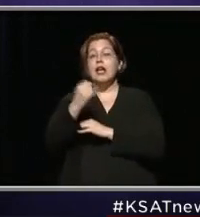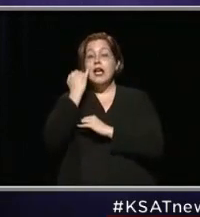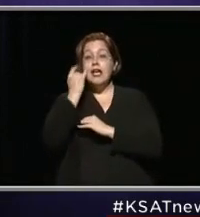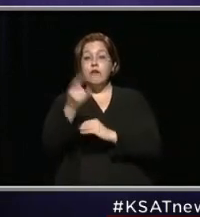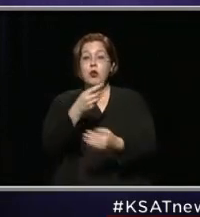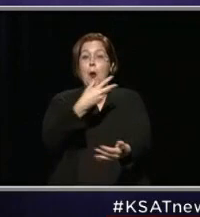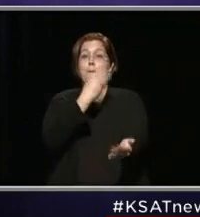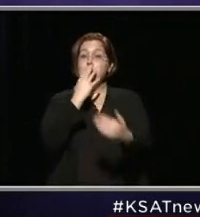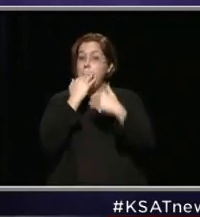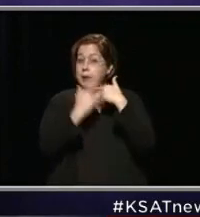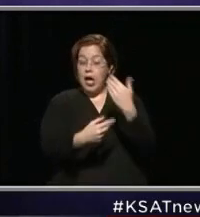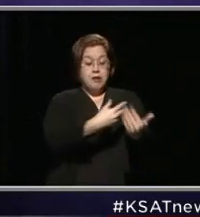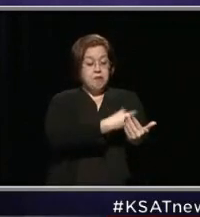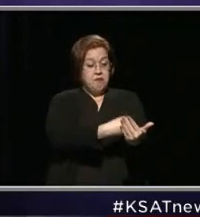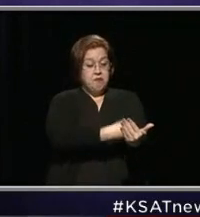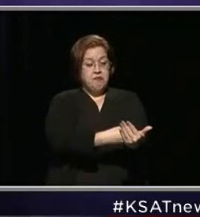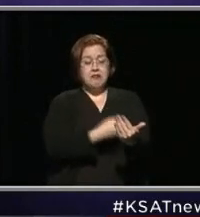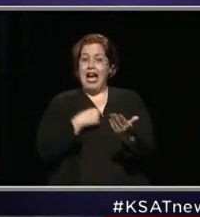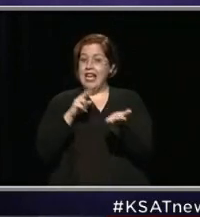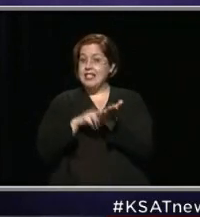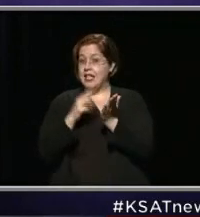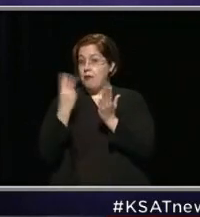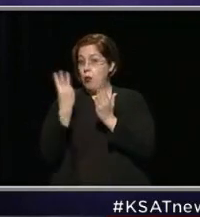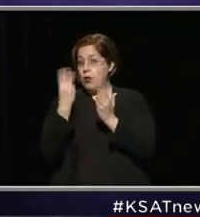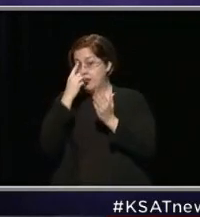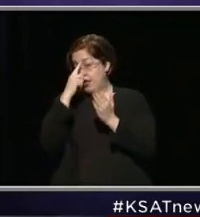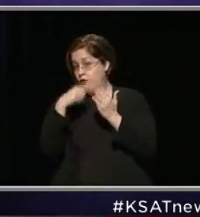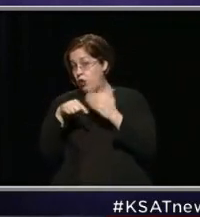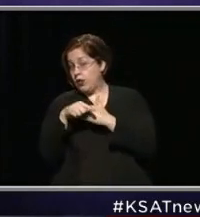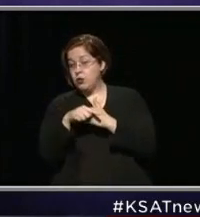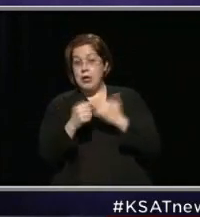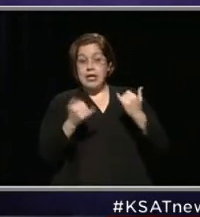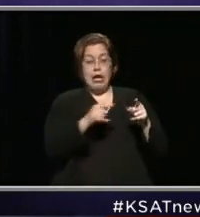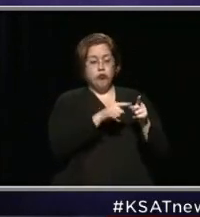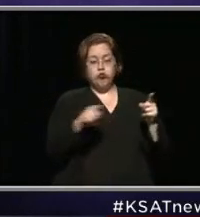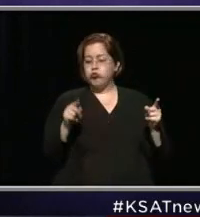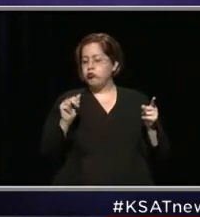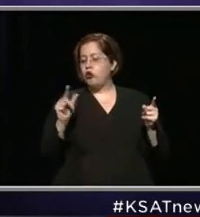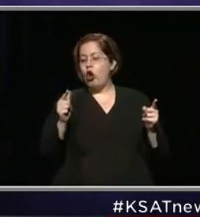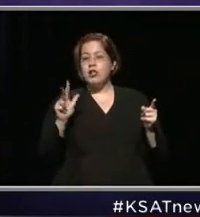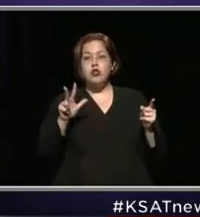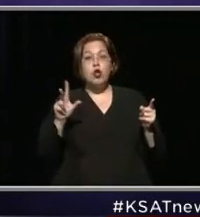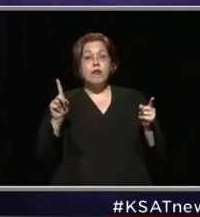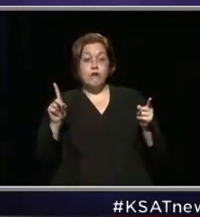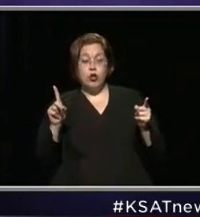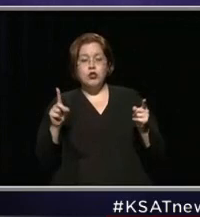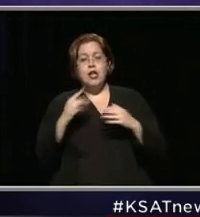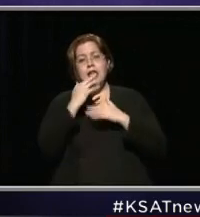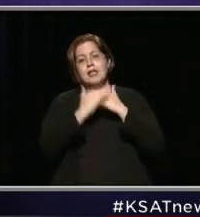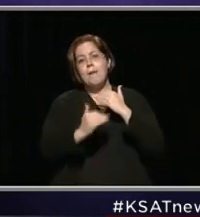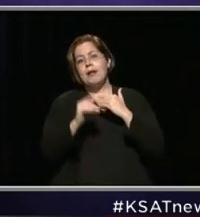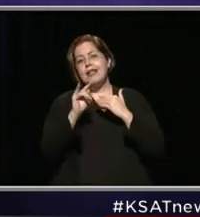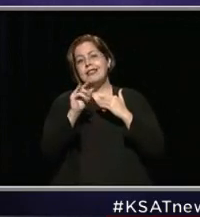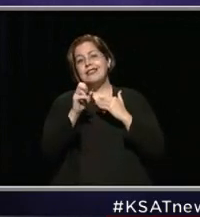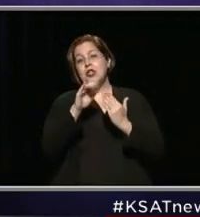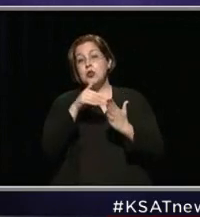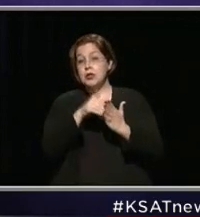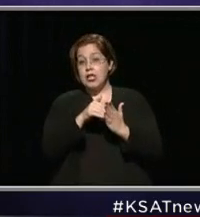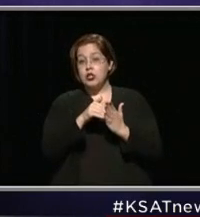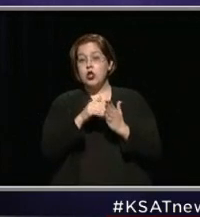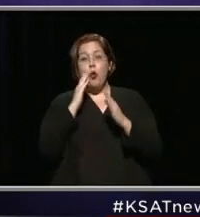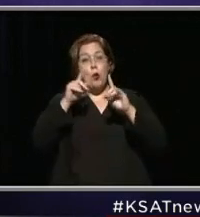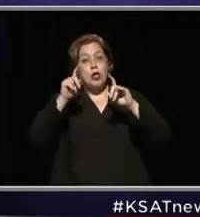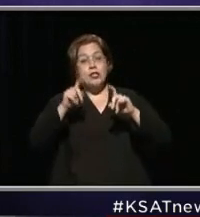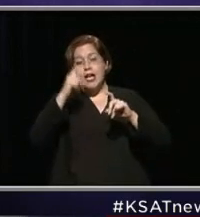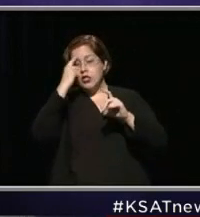give blood, I'm signed up on Wednesday next week. Now through August 31st, the Blood and Tissue Center will actually